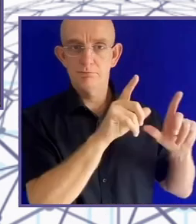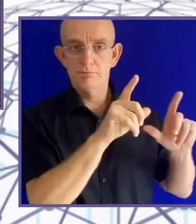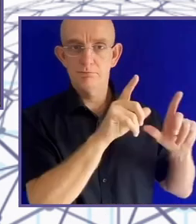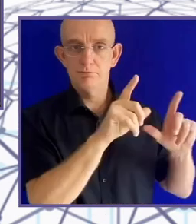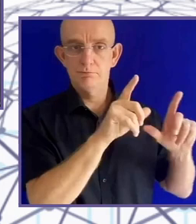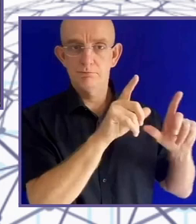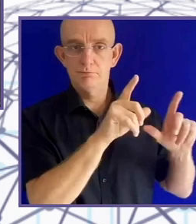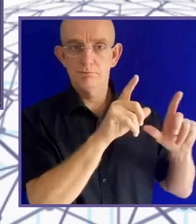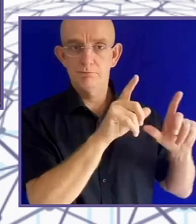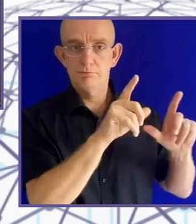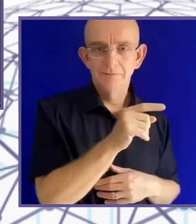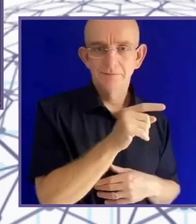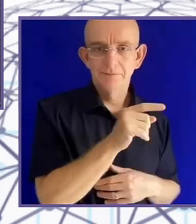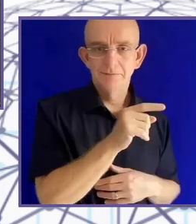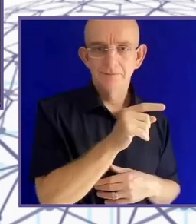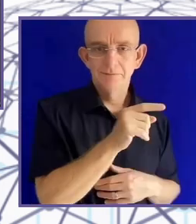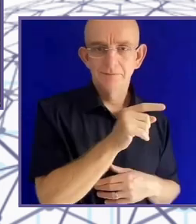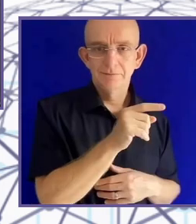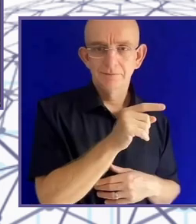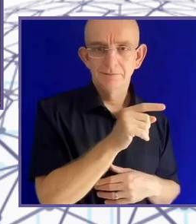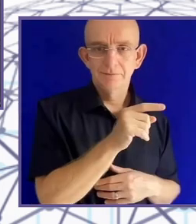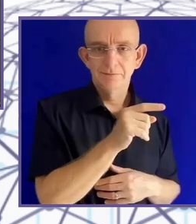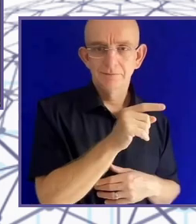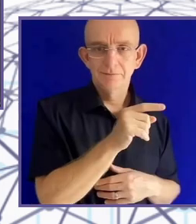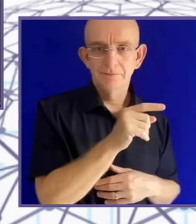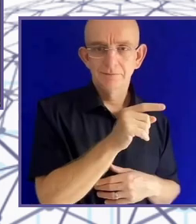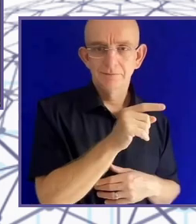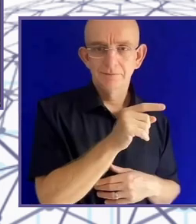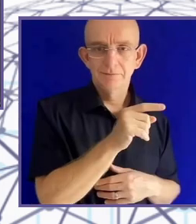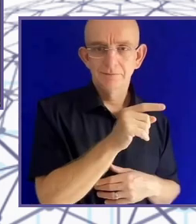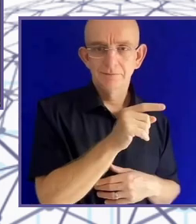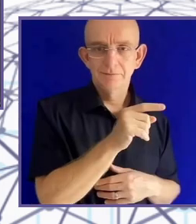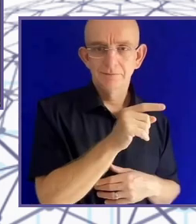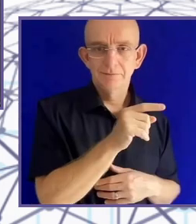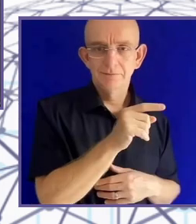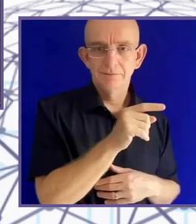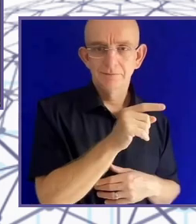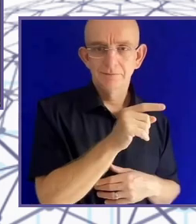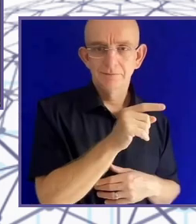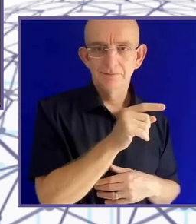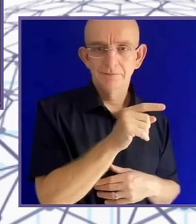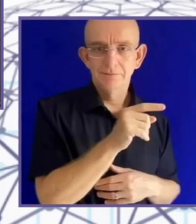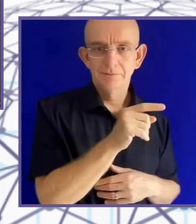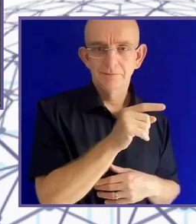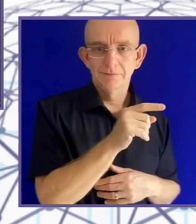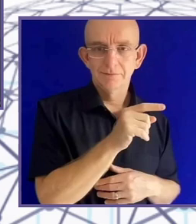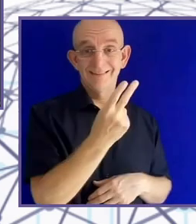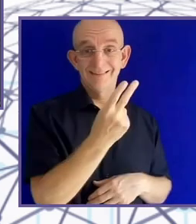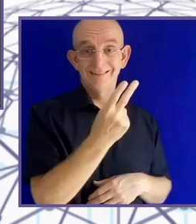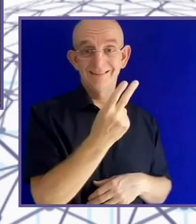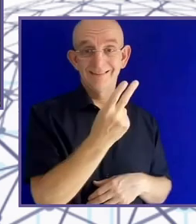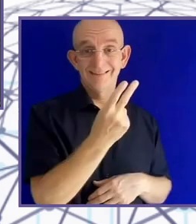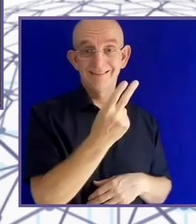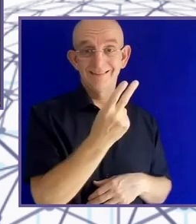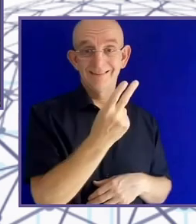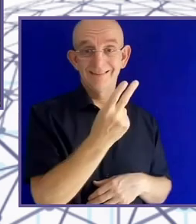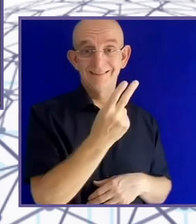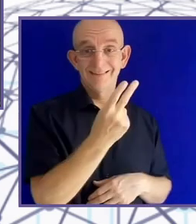that's an Arduino, though. It's a lily pad Arduino, which is a nice bit of kit. I'll take your word for it. Yeah, go for it. We're at the squeaky wheel.